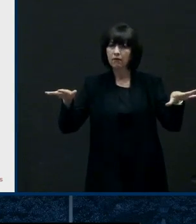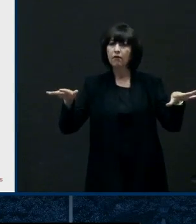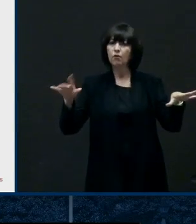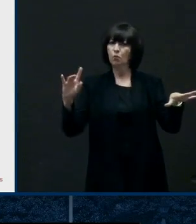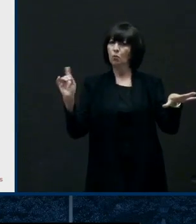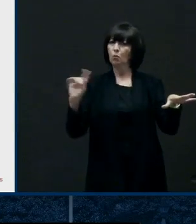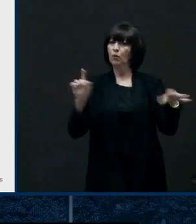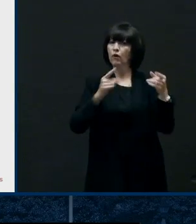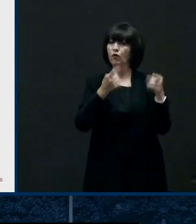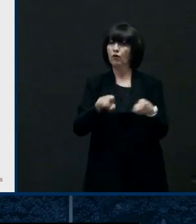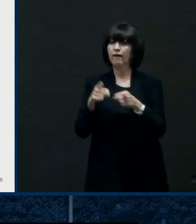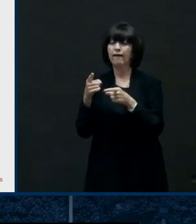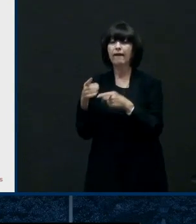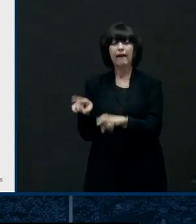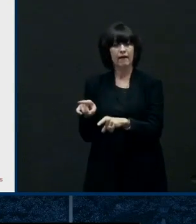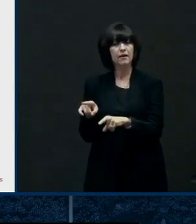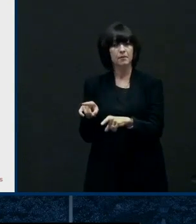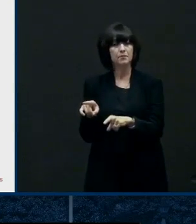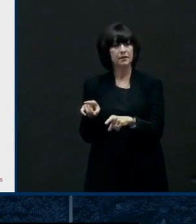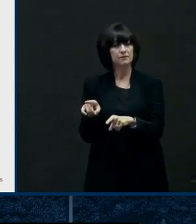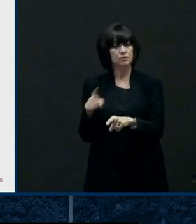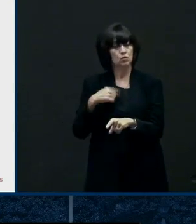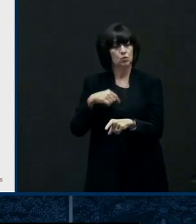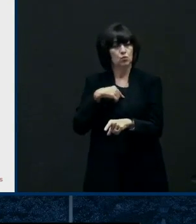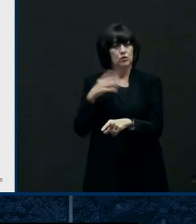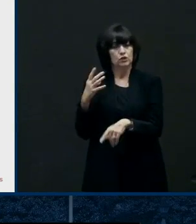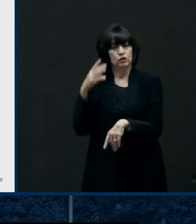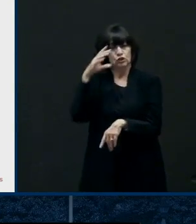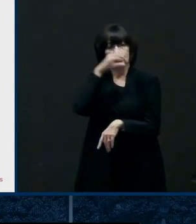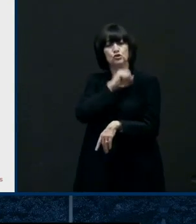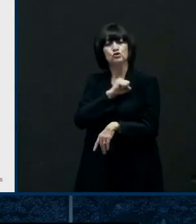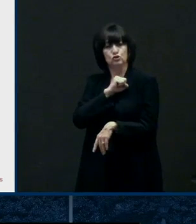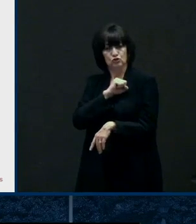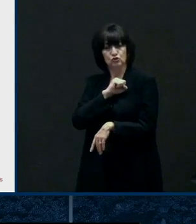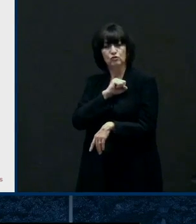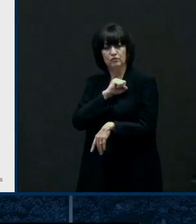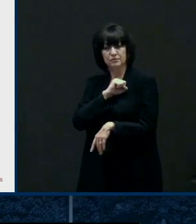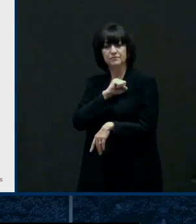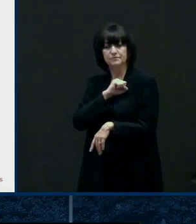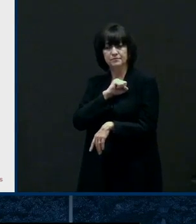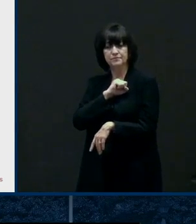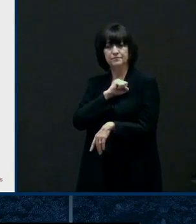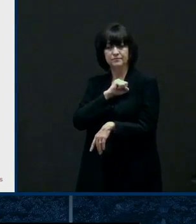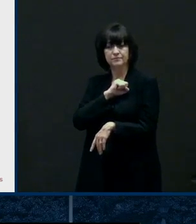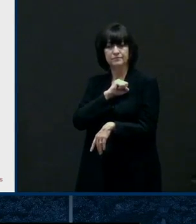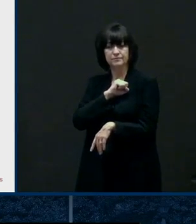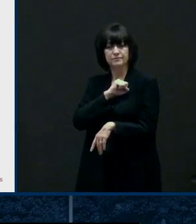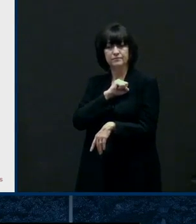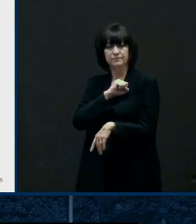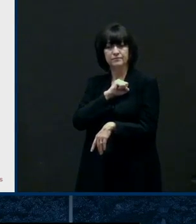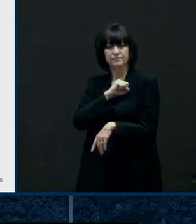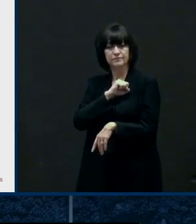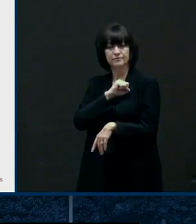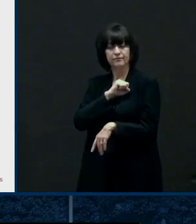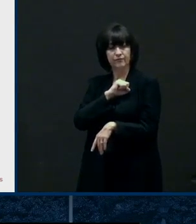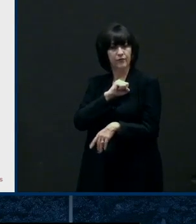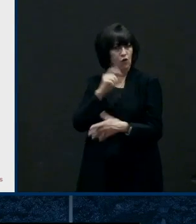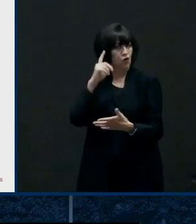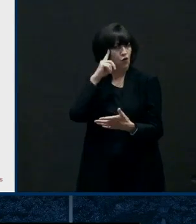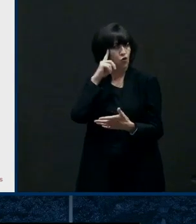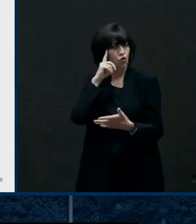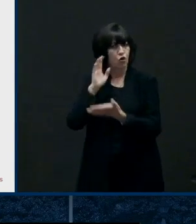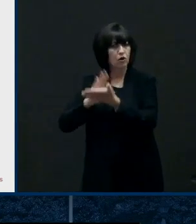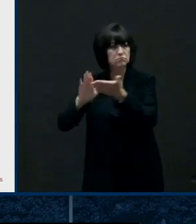it was assumed that aerosolization of these respiratory droplets was was happening